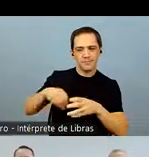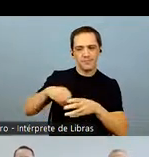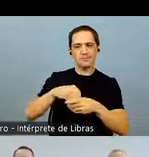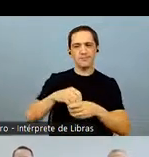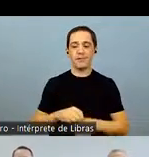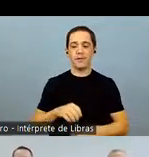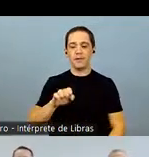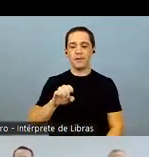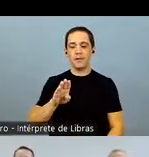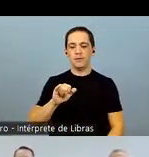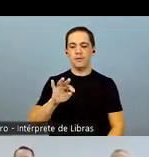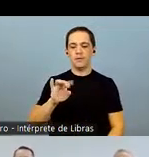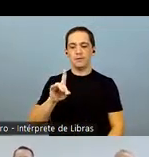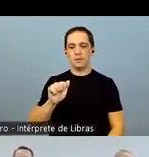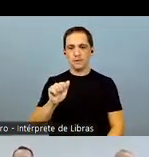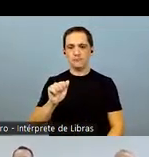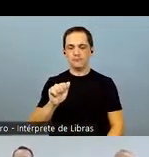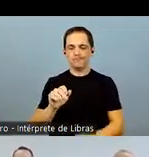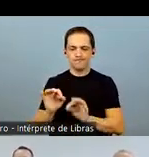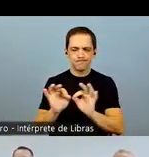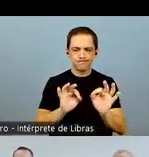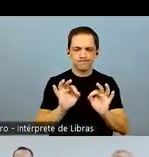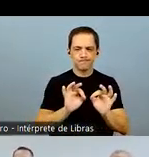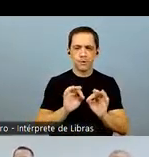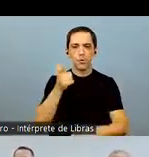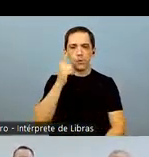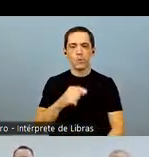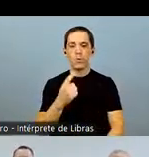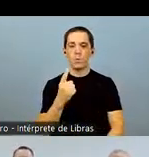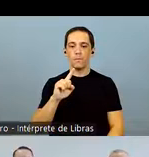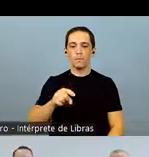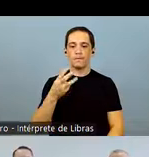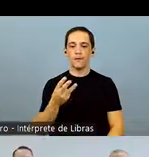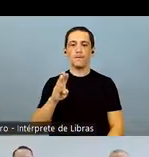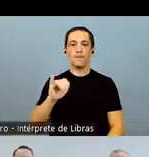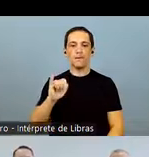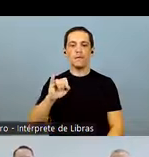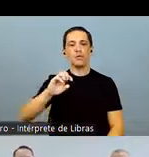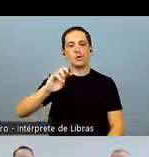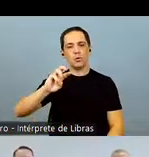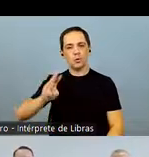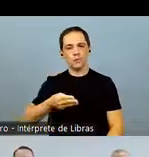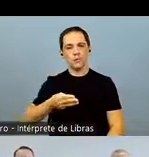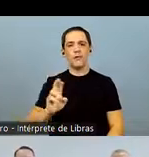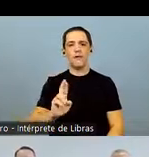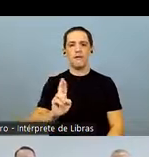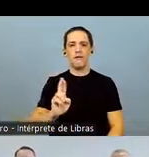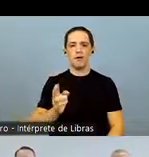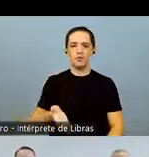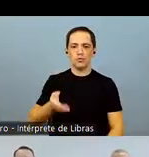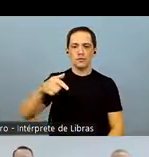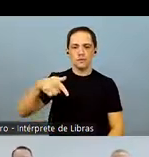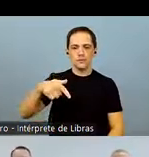cotton, we had some volumes from the previous crop that were still being shipped. Adjusted EBITDA in the quarter